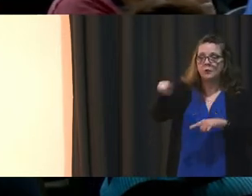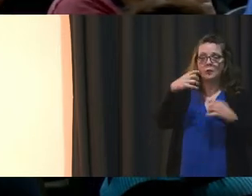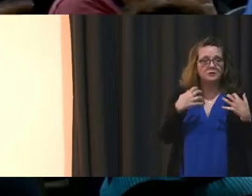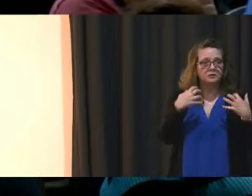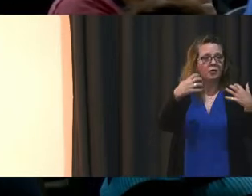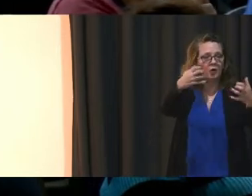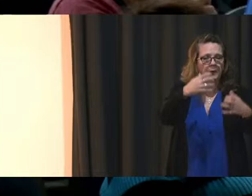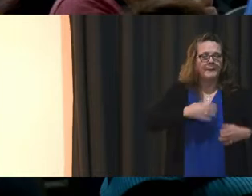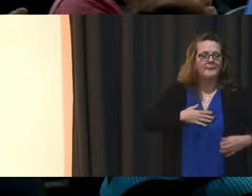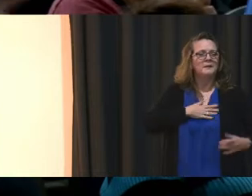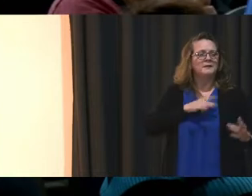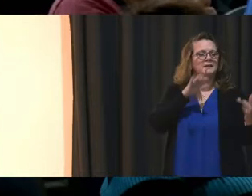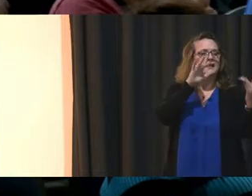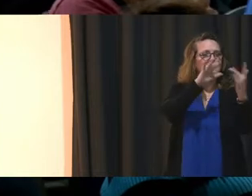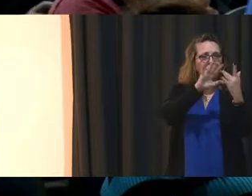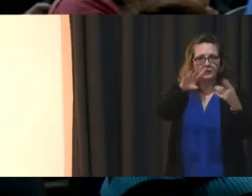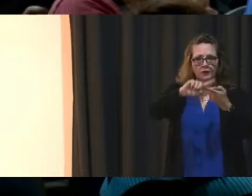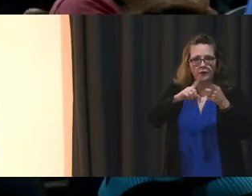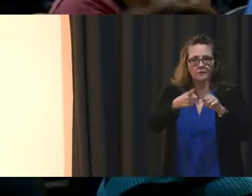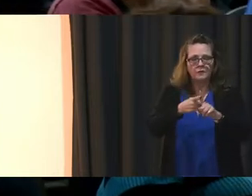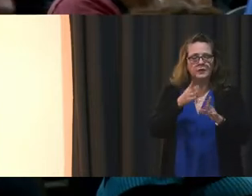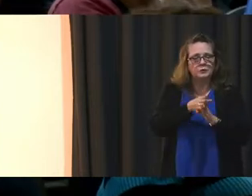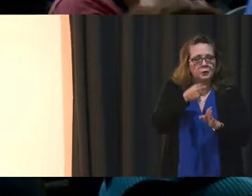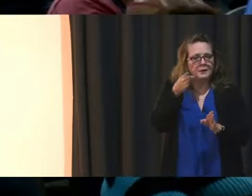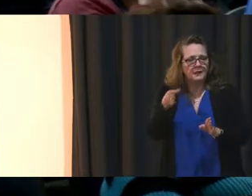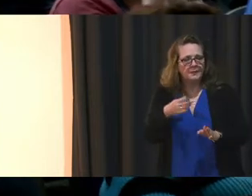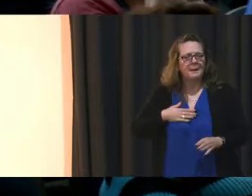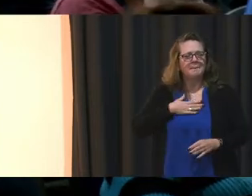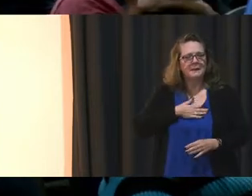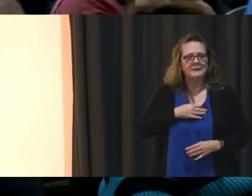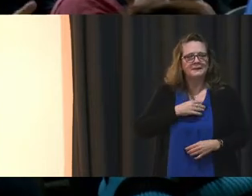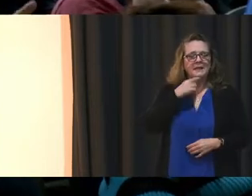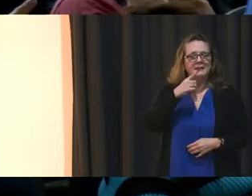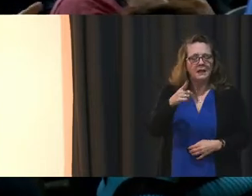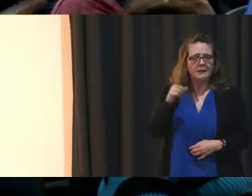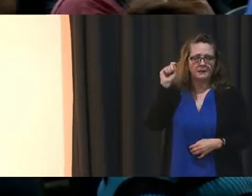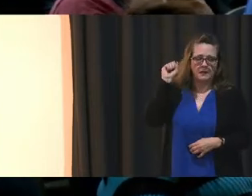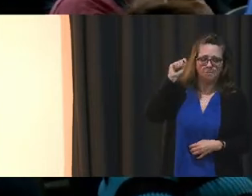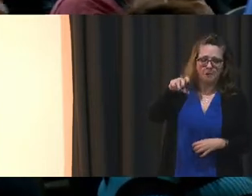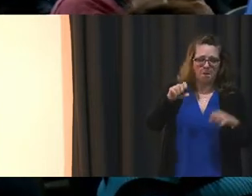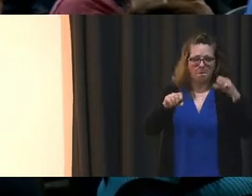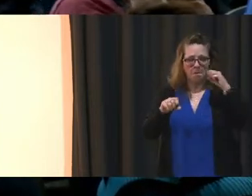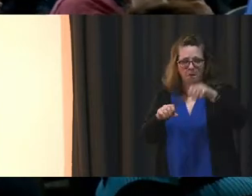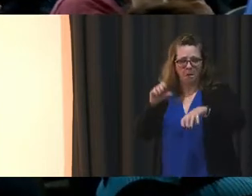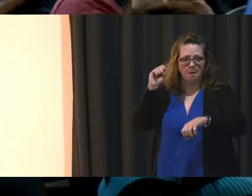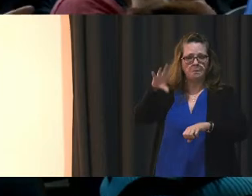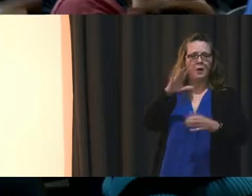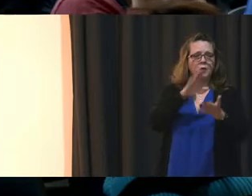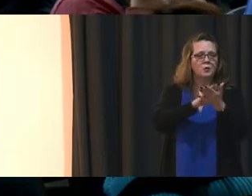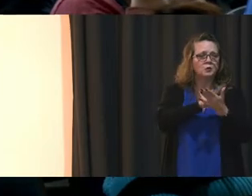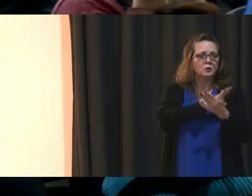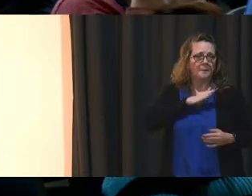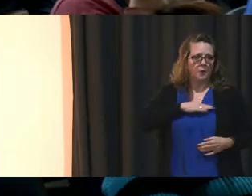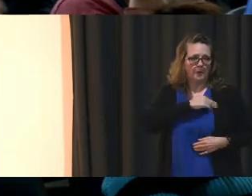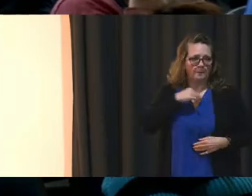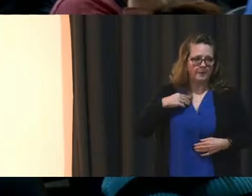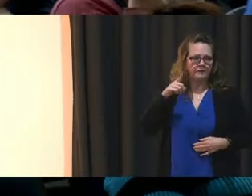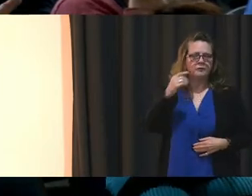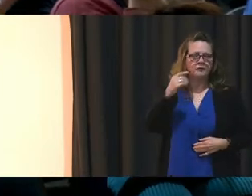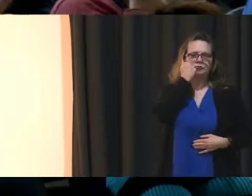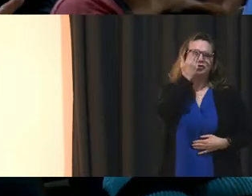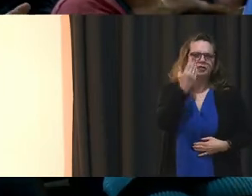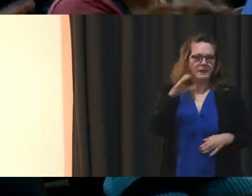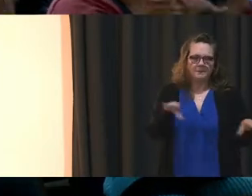out to your friends, your neighbors, and tell them to bombard the school board members for their shameful